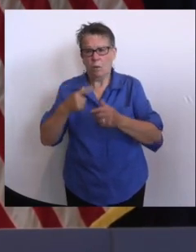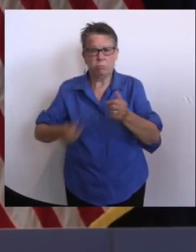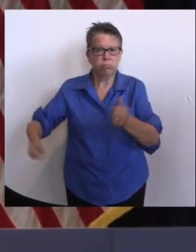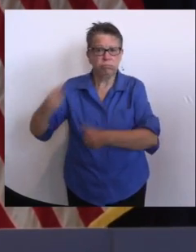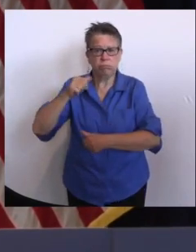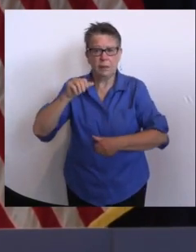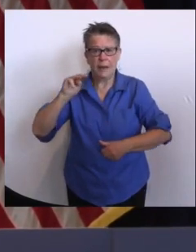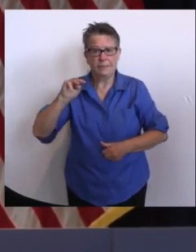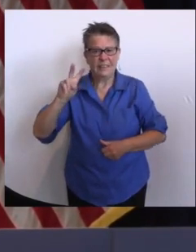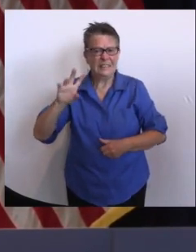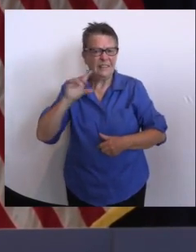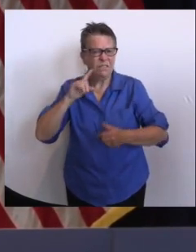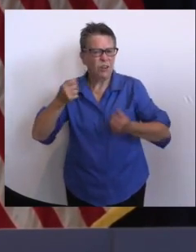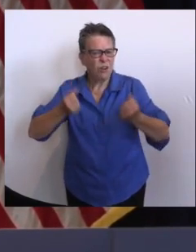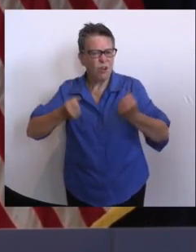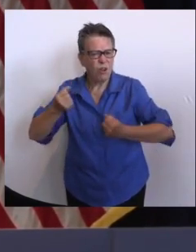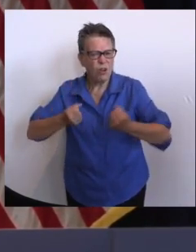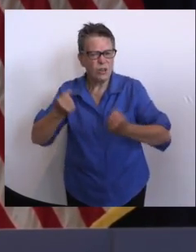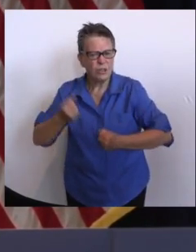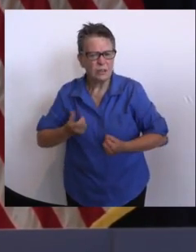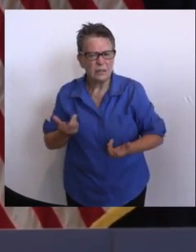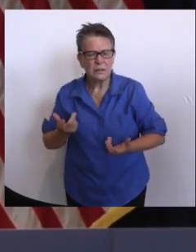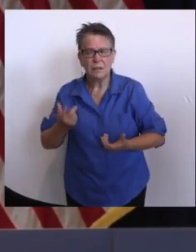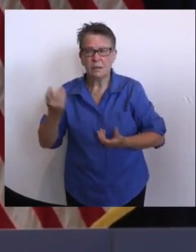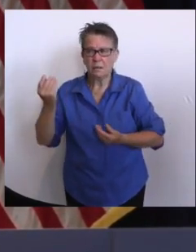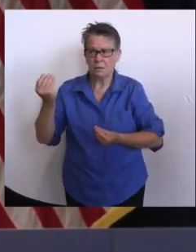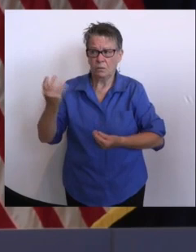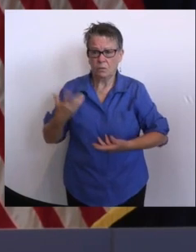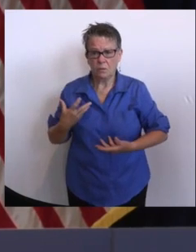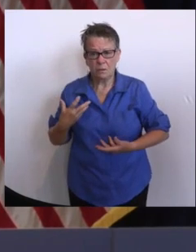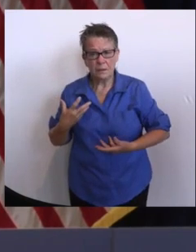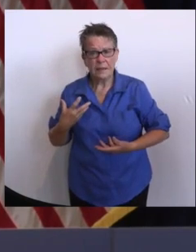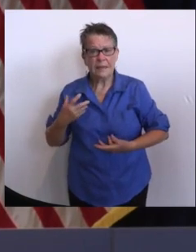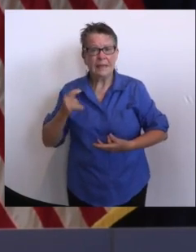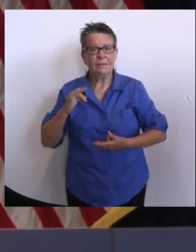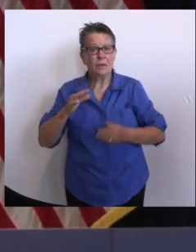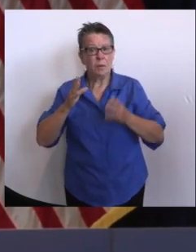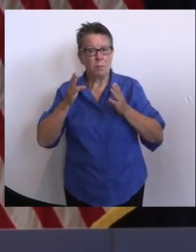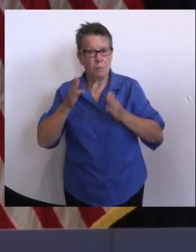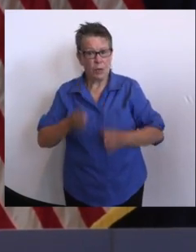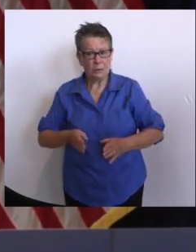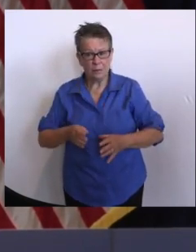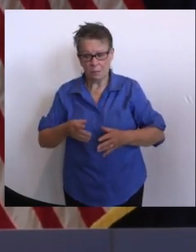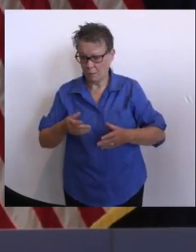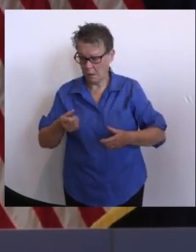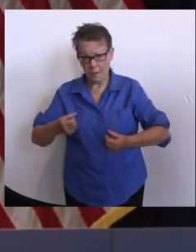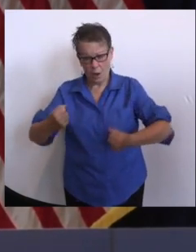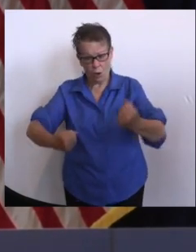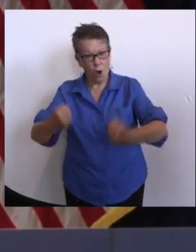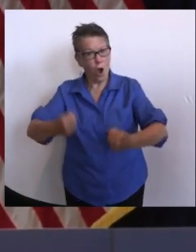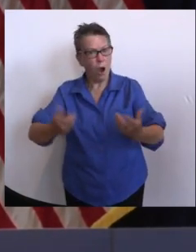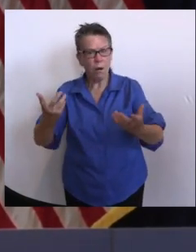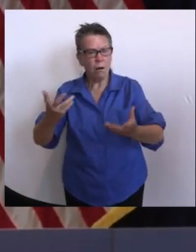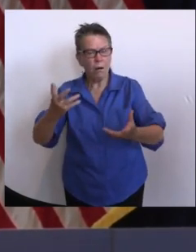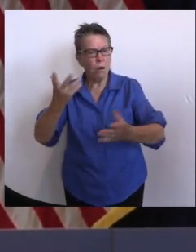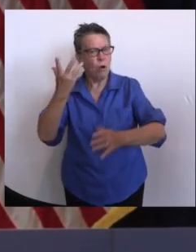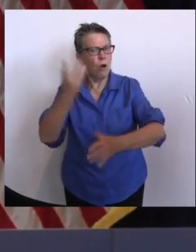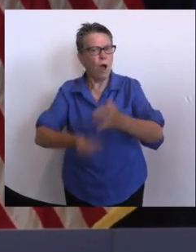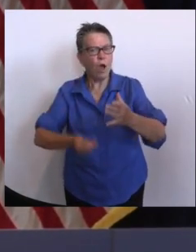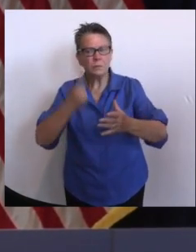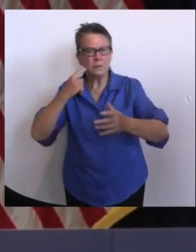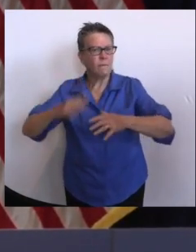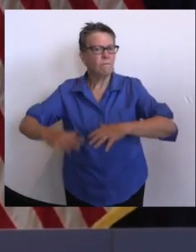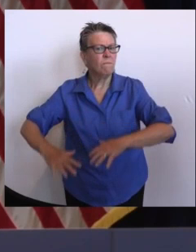to misinformation that anybody who lost a vehicle in this storm does not need anything from the Motor Vehicle Commission.